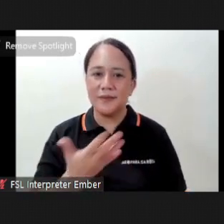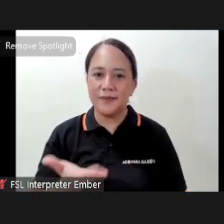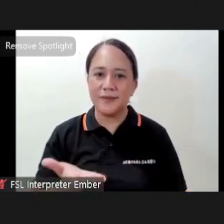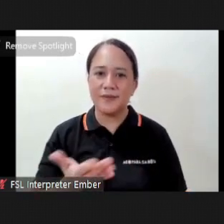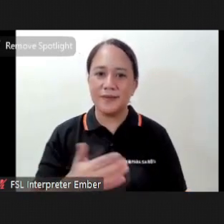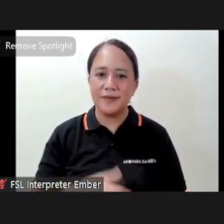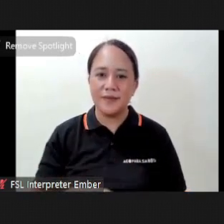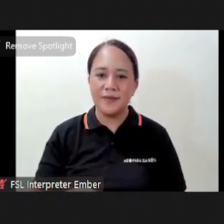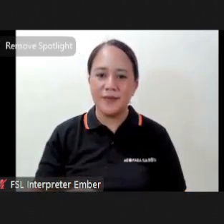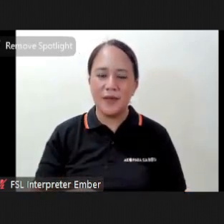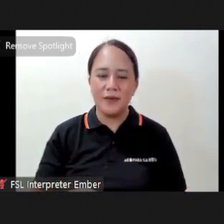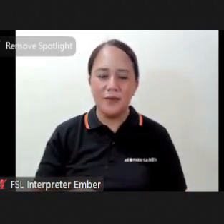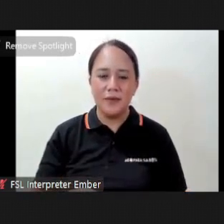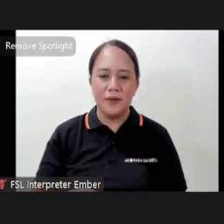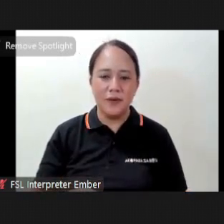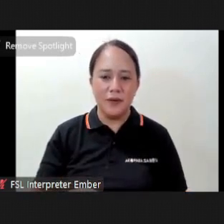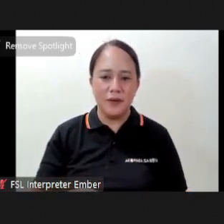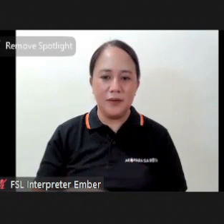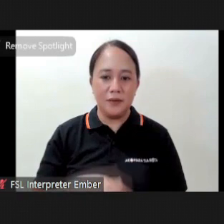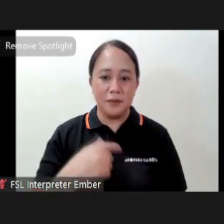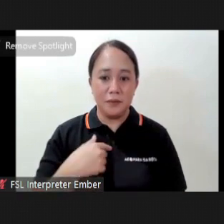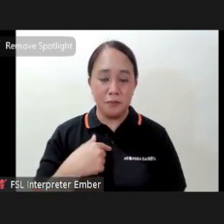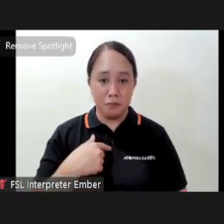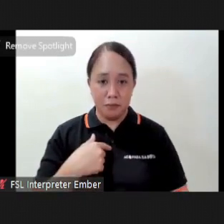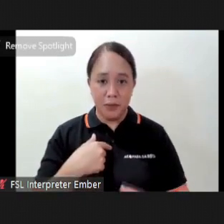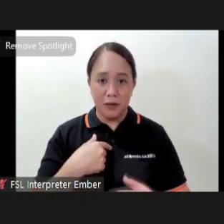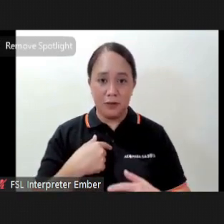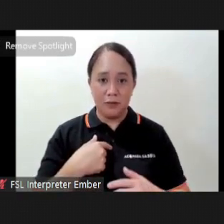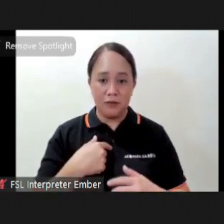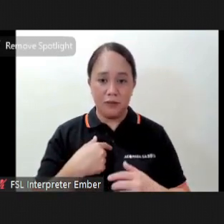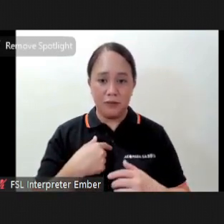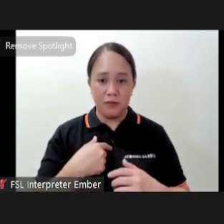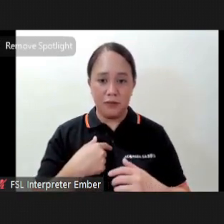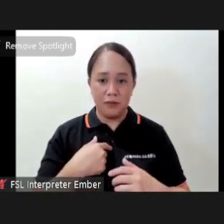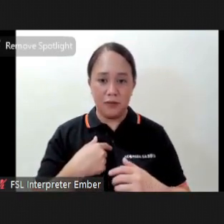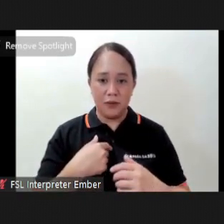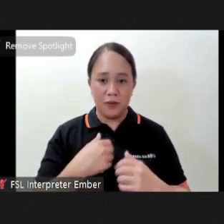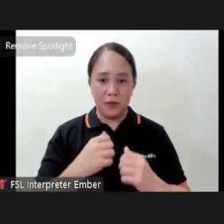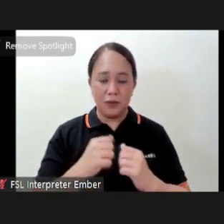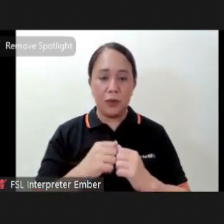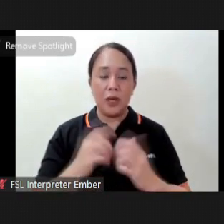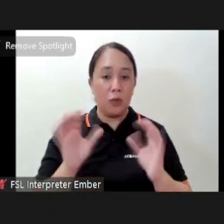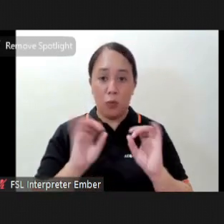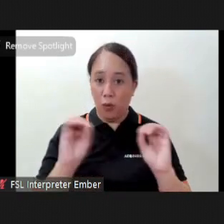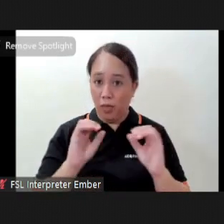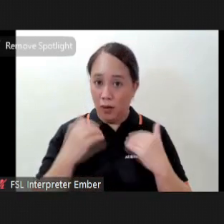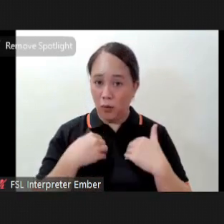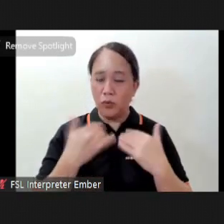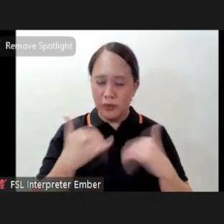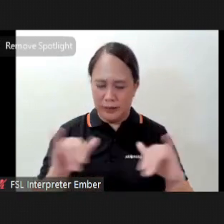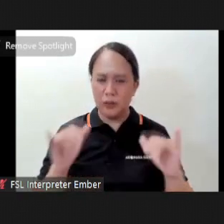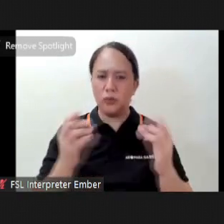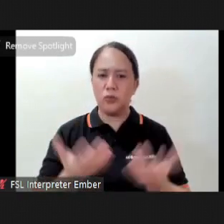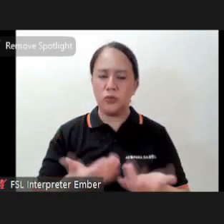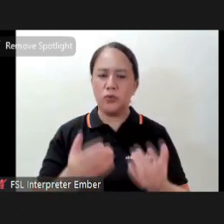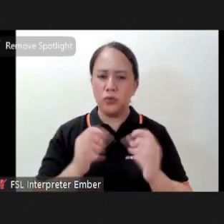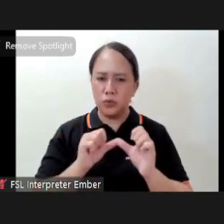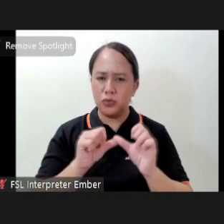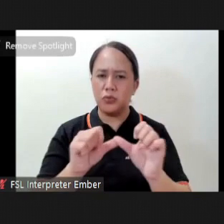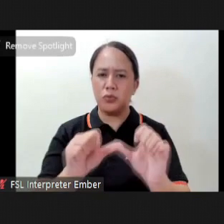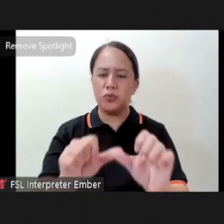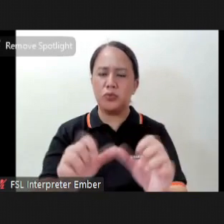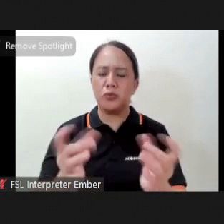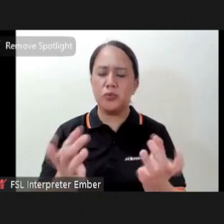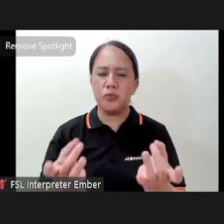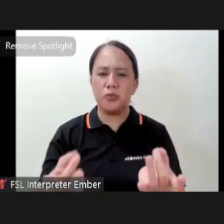and while I won't be here with you while you do the meditation you know that you can always do it and